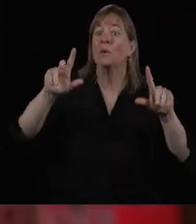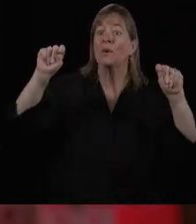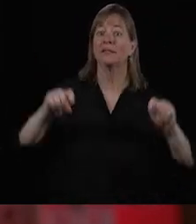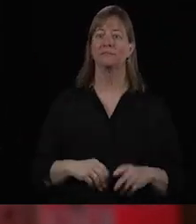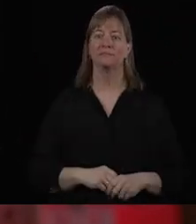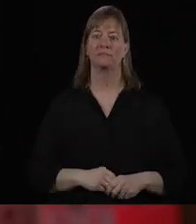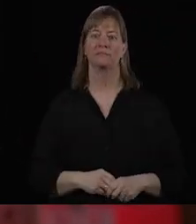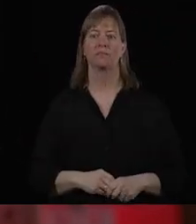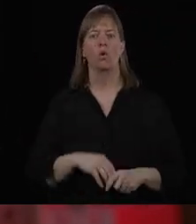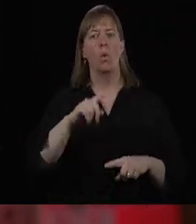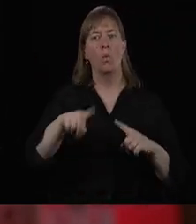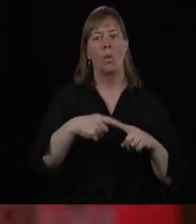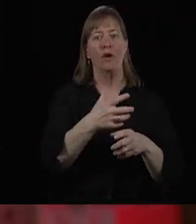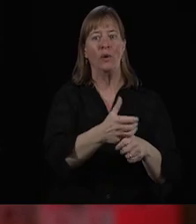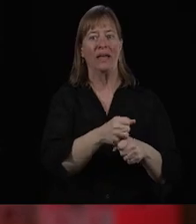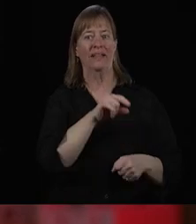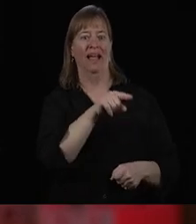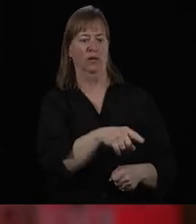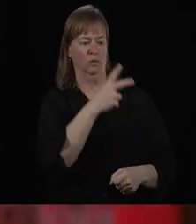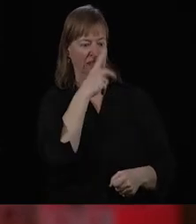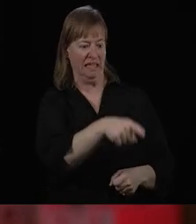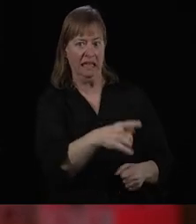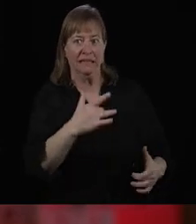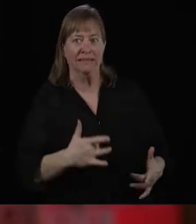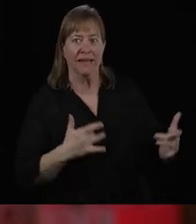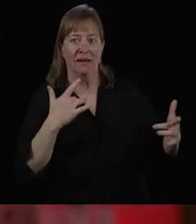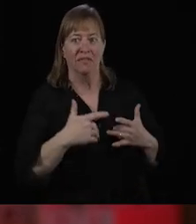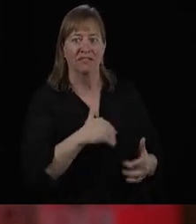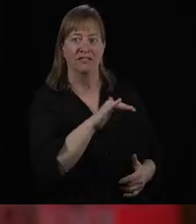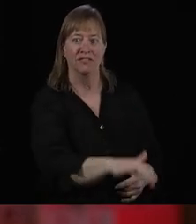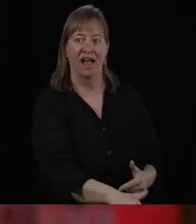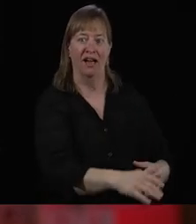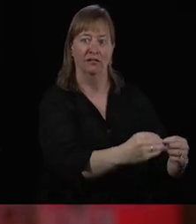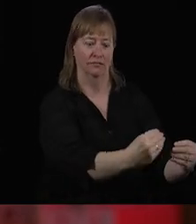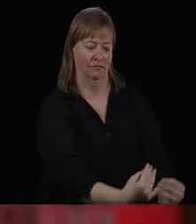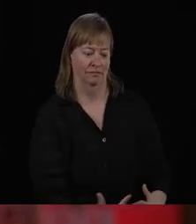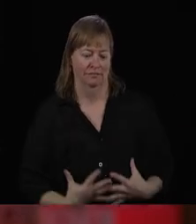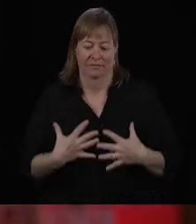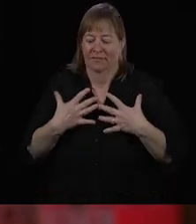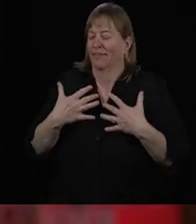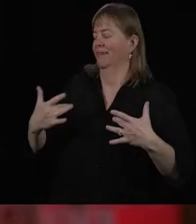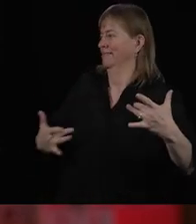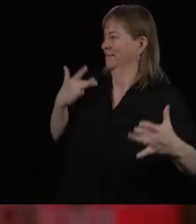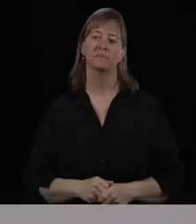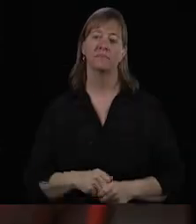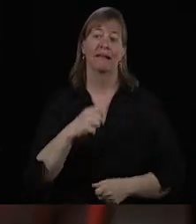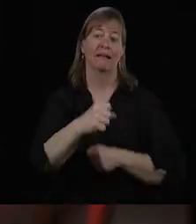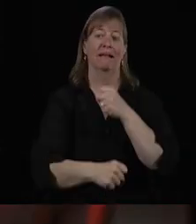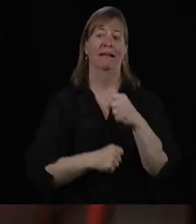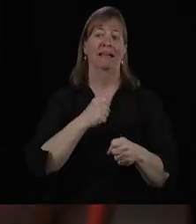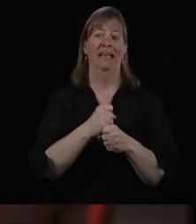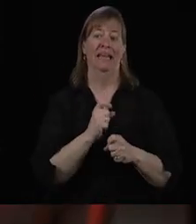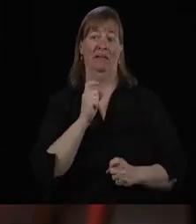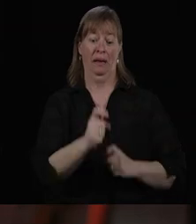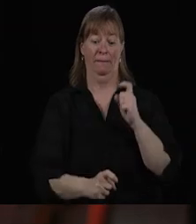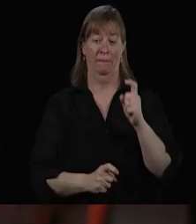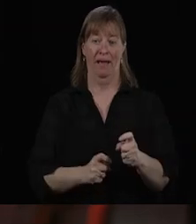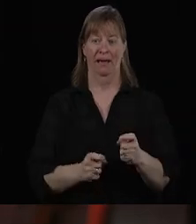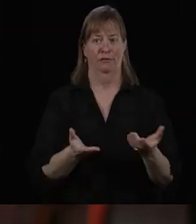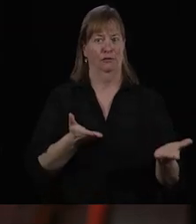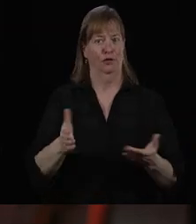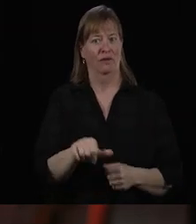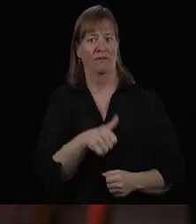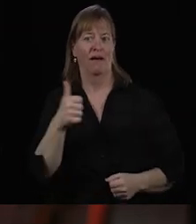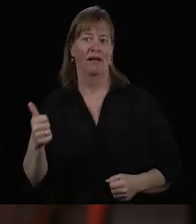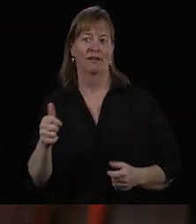better with their family and so on it's just a blessing and being able to understand